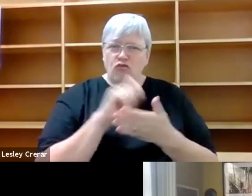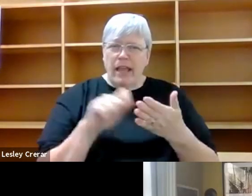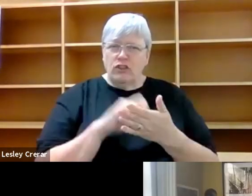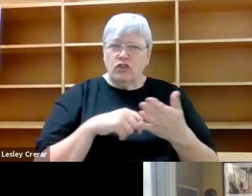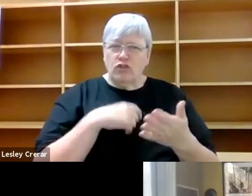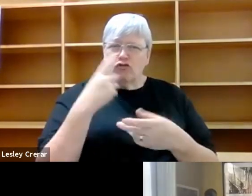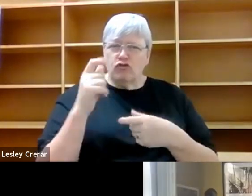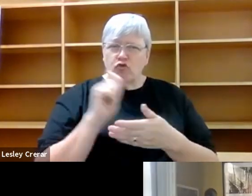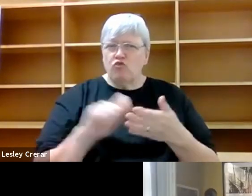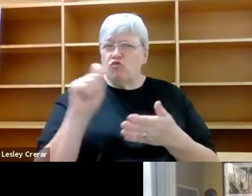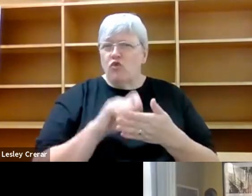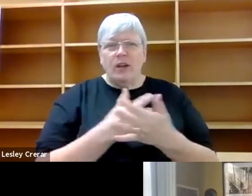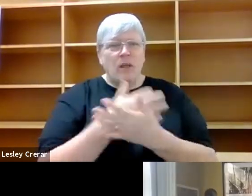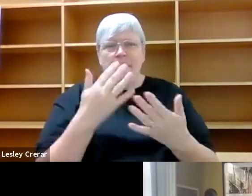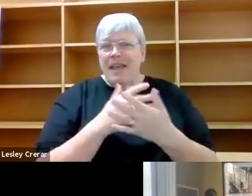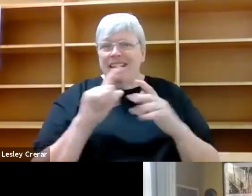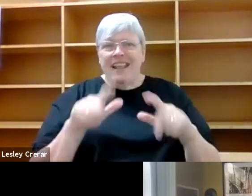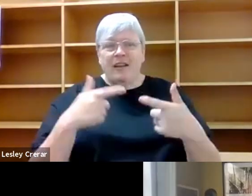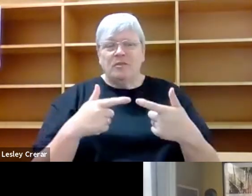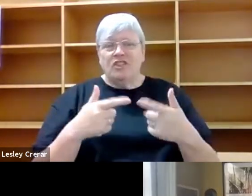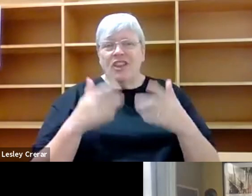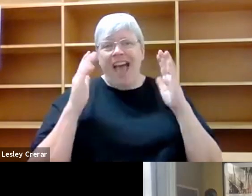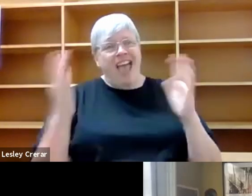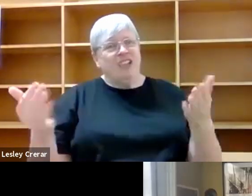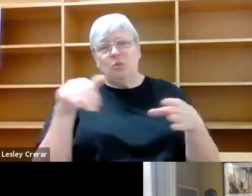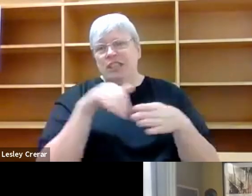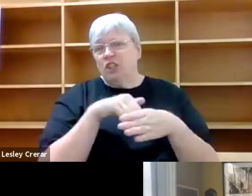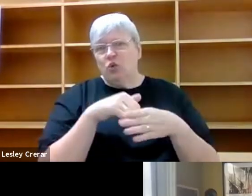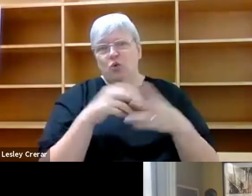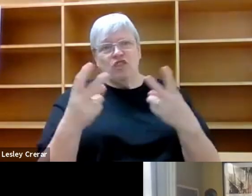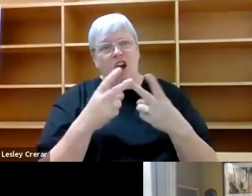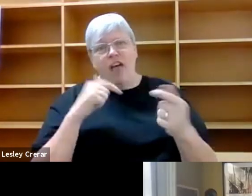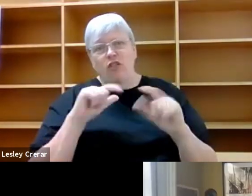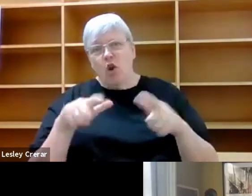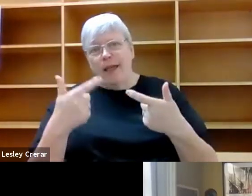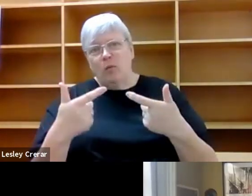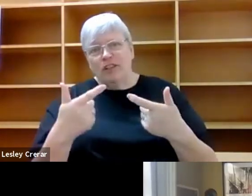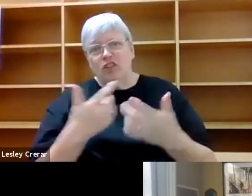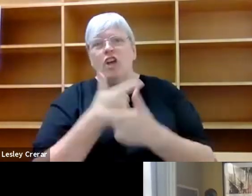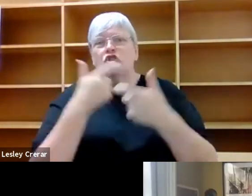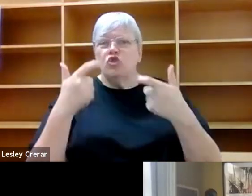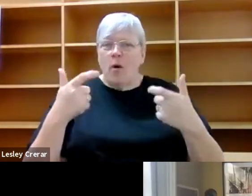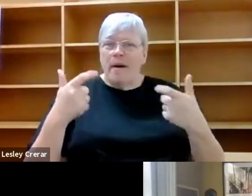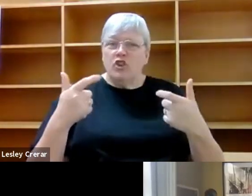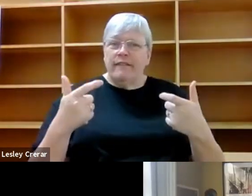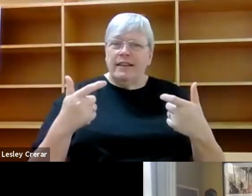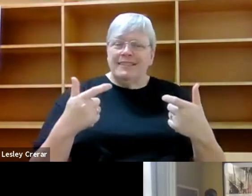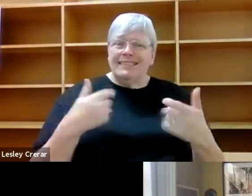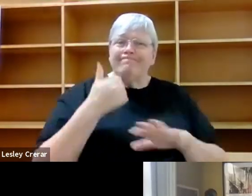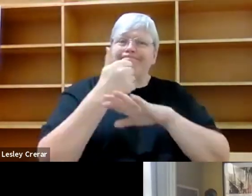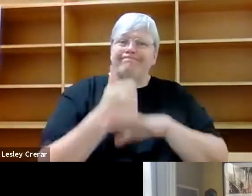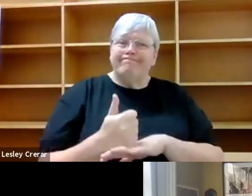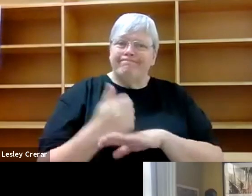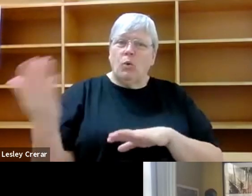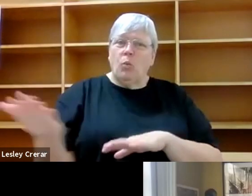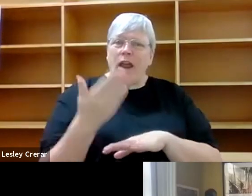I like, there was no way for me to tell the story without the inclusion of a lot of other languages. Cause so much of the story is set in, in Taiwan and